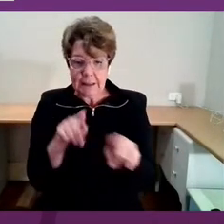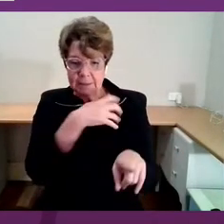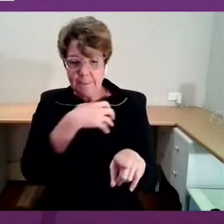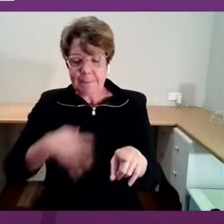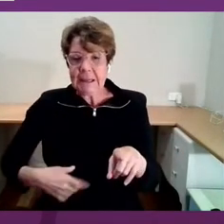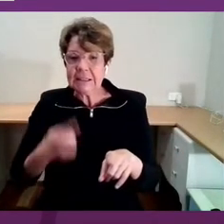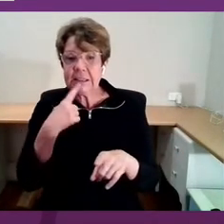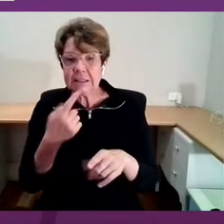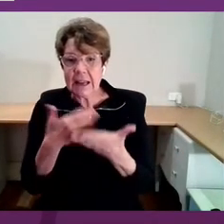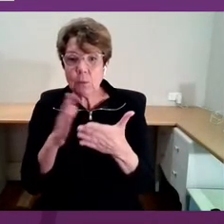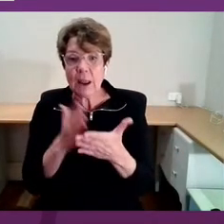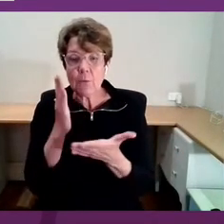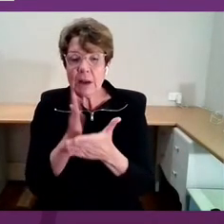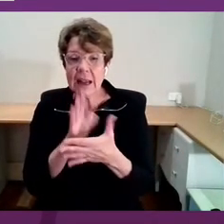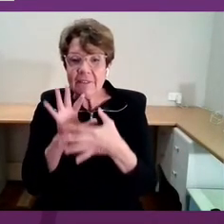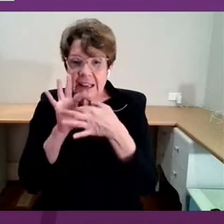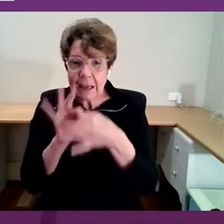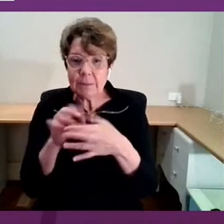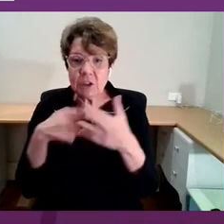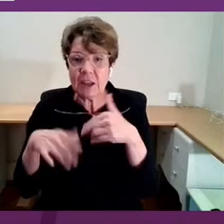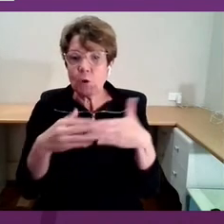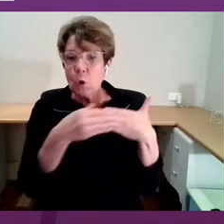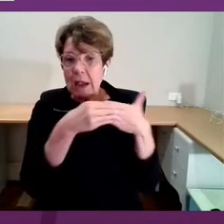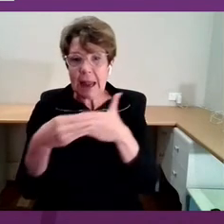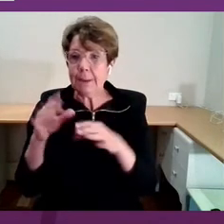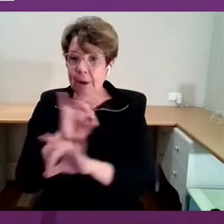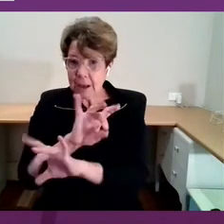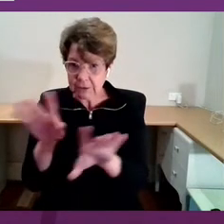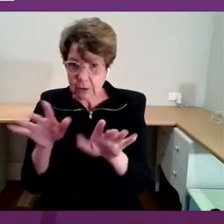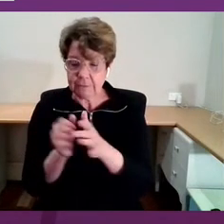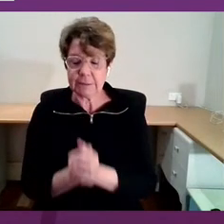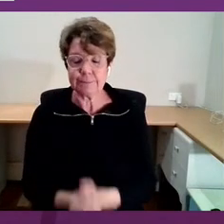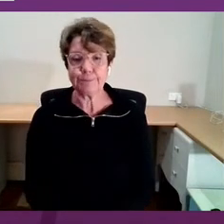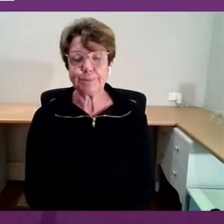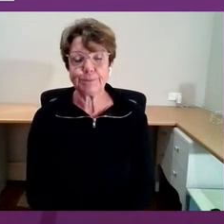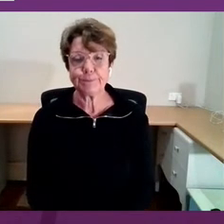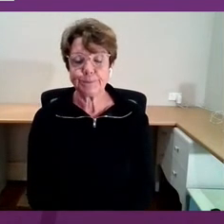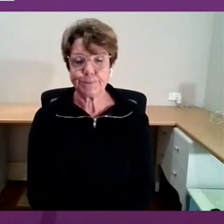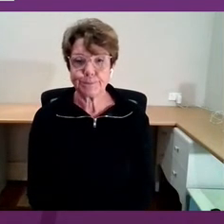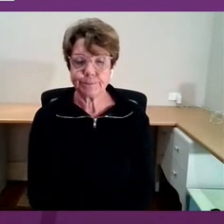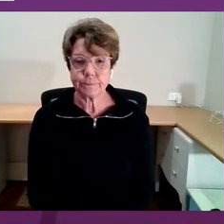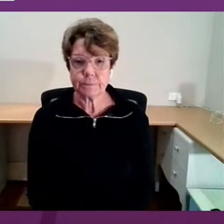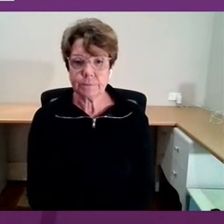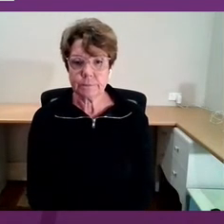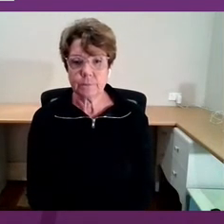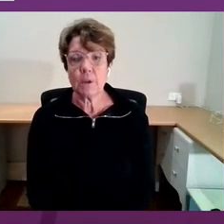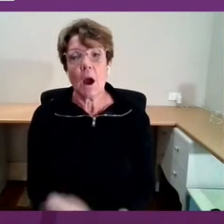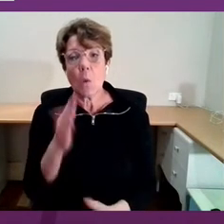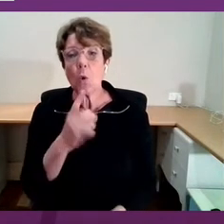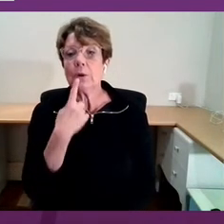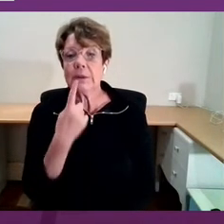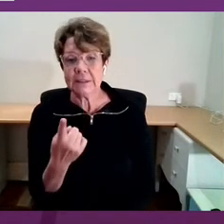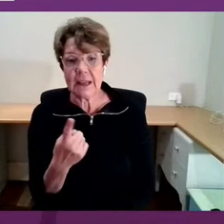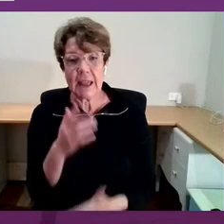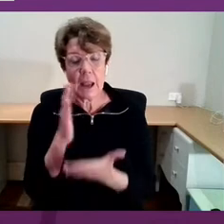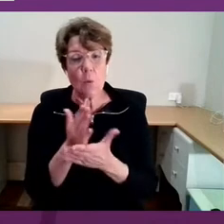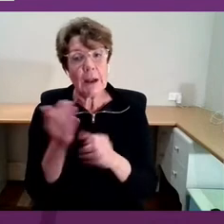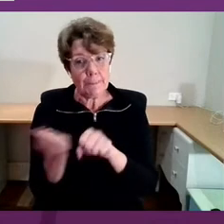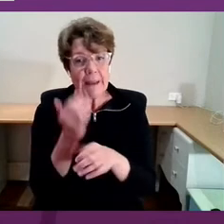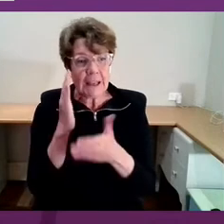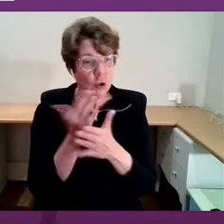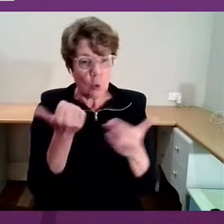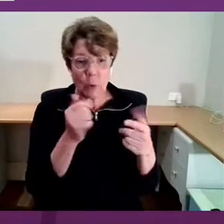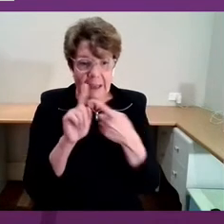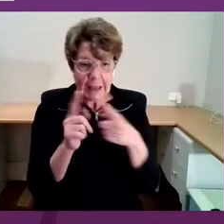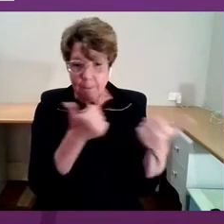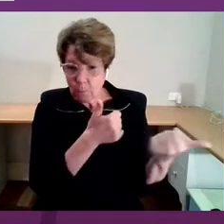in something led by ourselves. In fact, and let me state it, it does keep us well. It does aid our